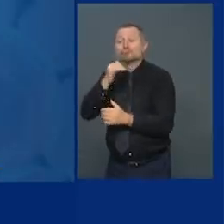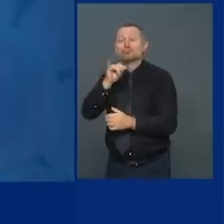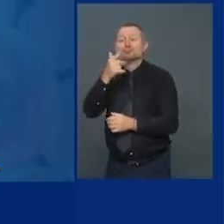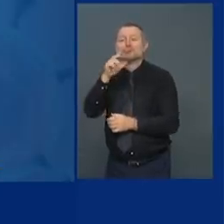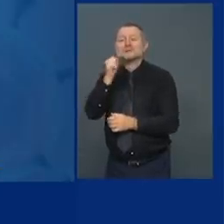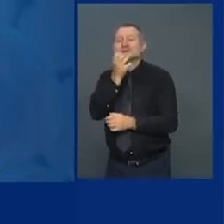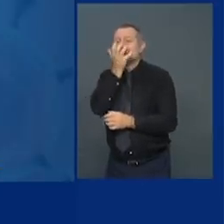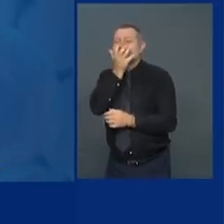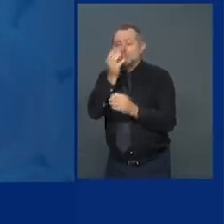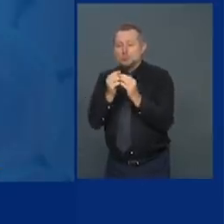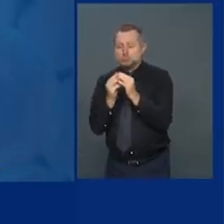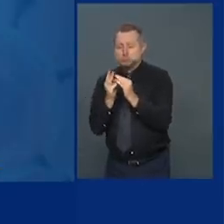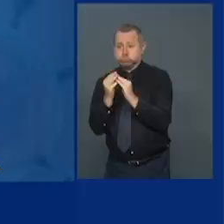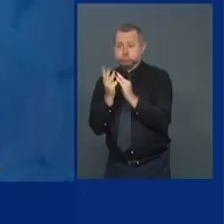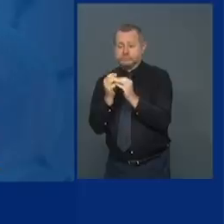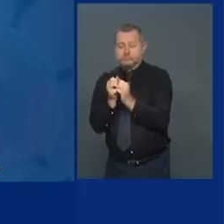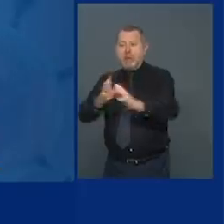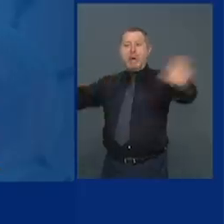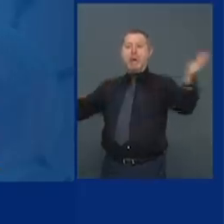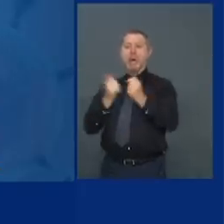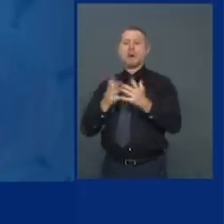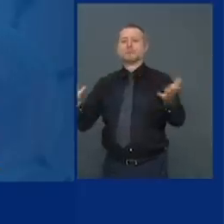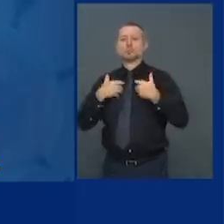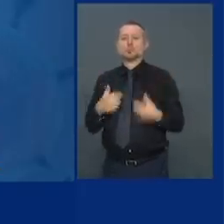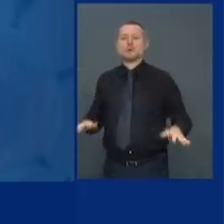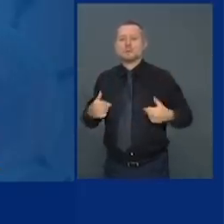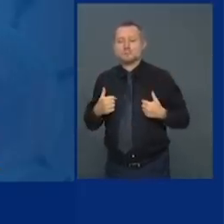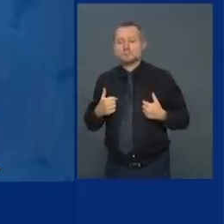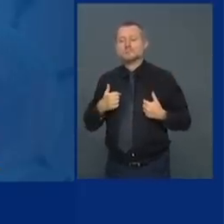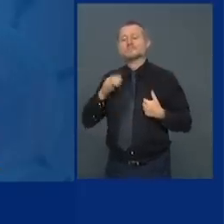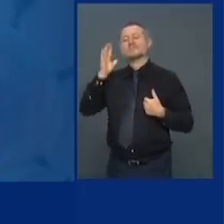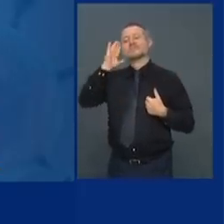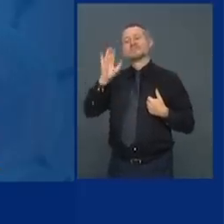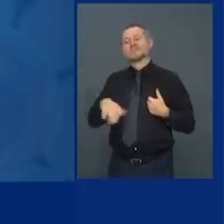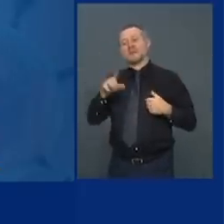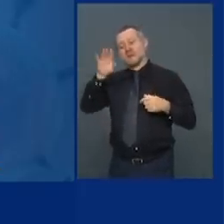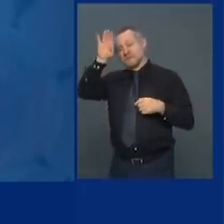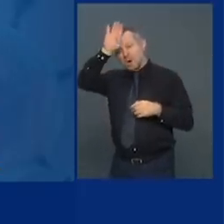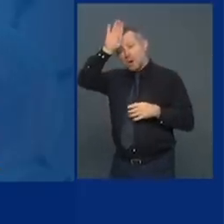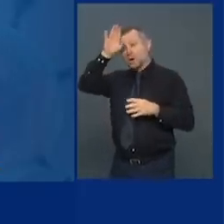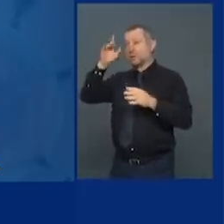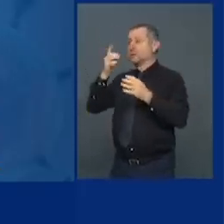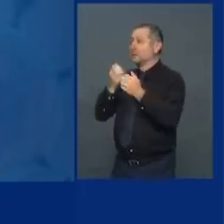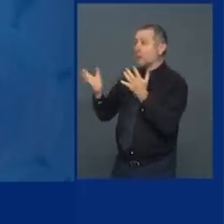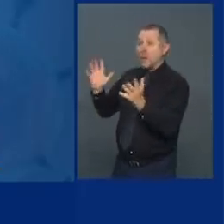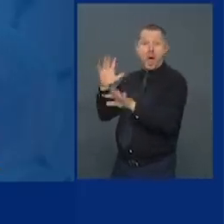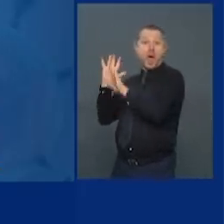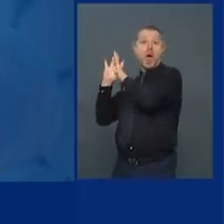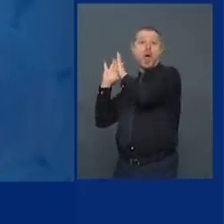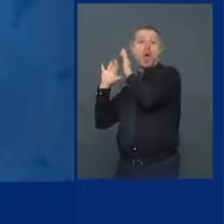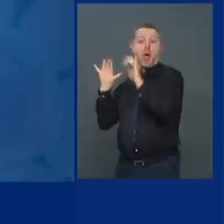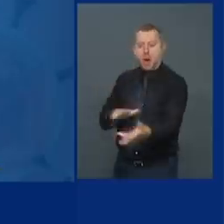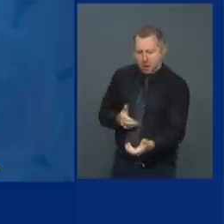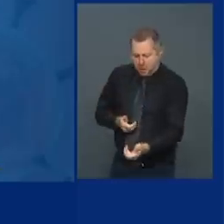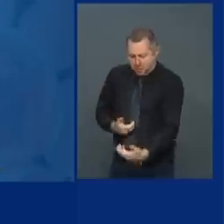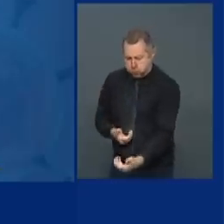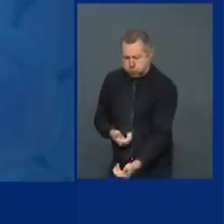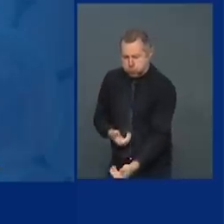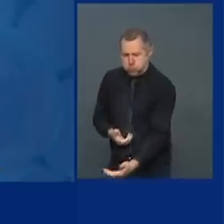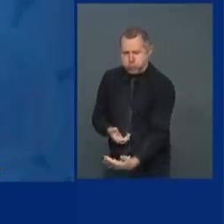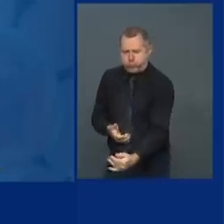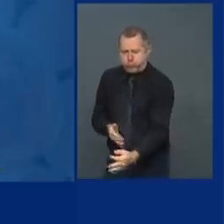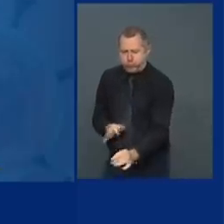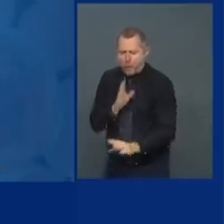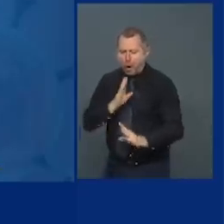all the firefighting equipment and personnel to those embers and stamp